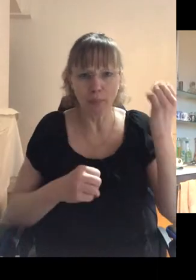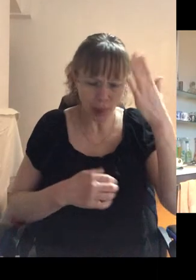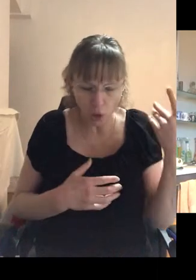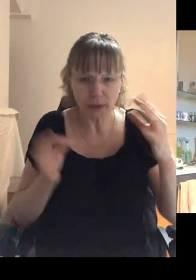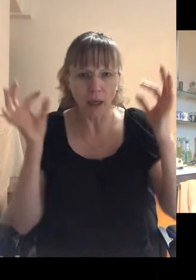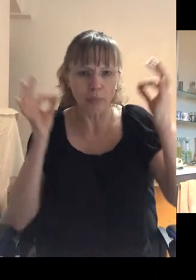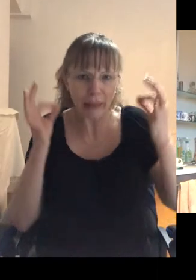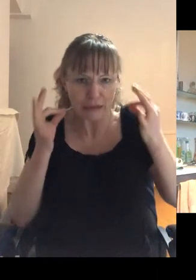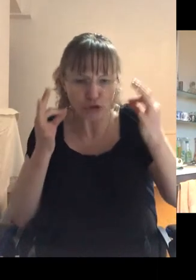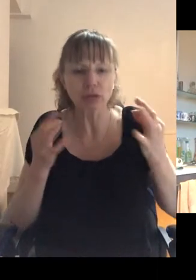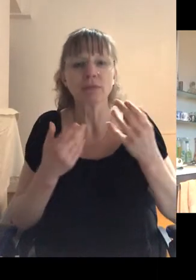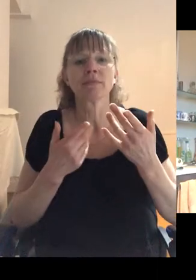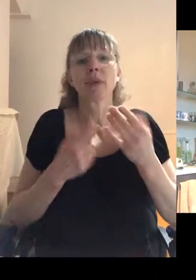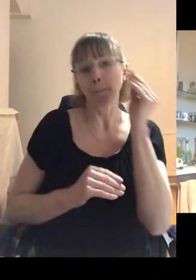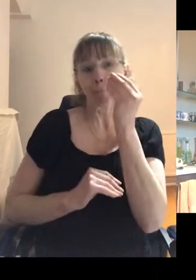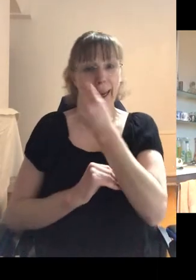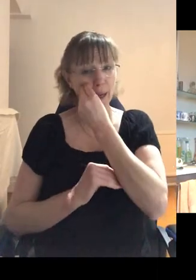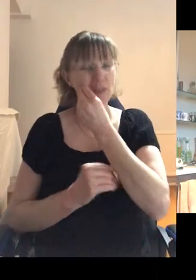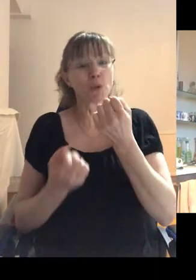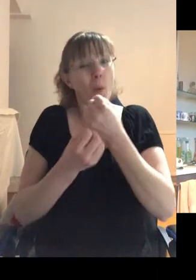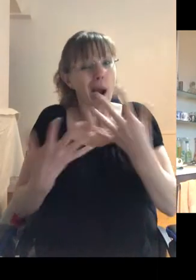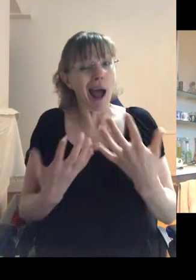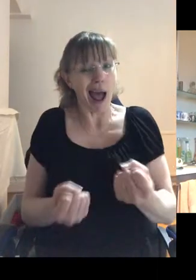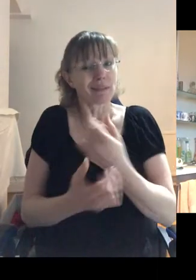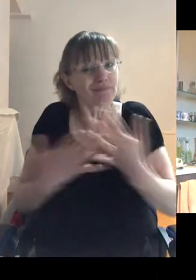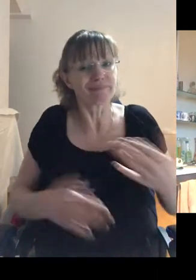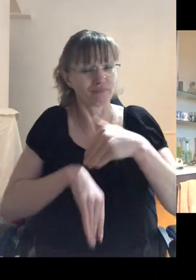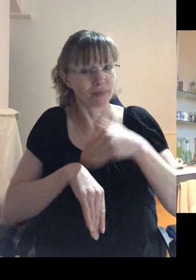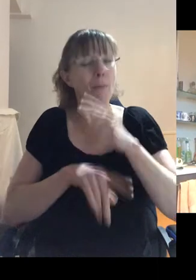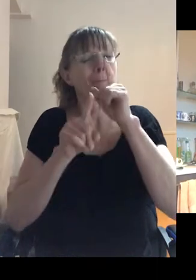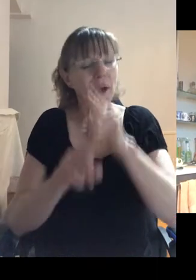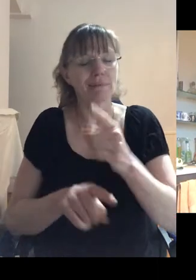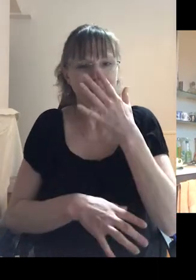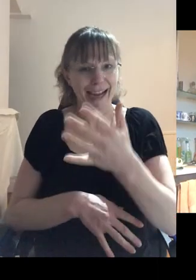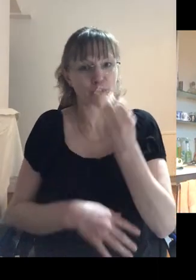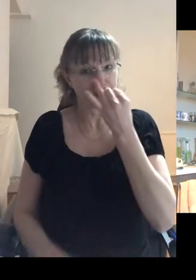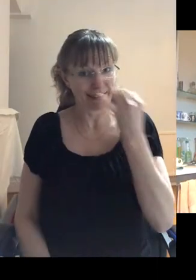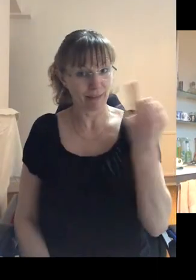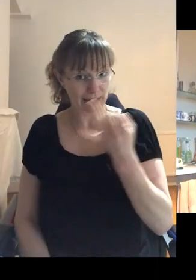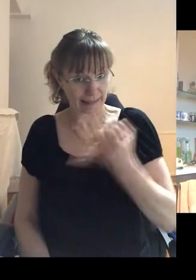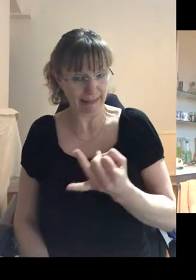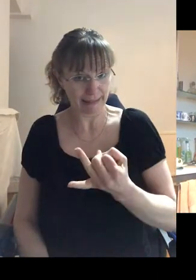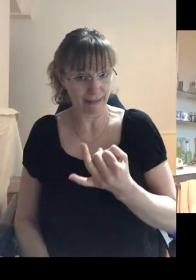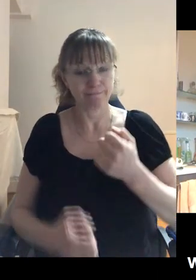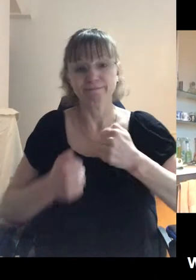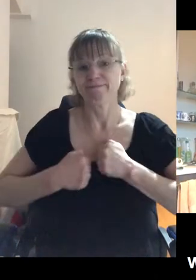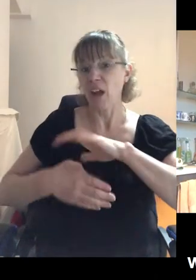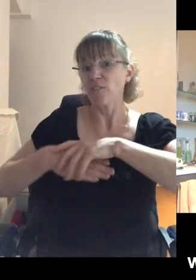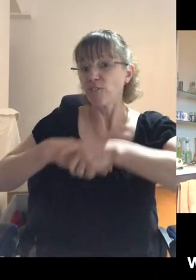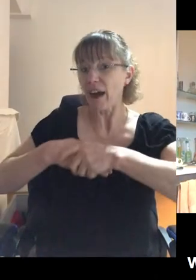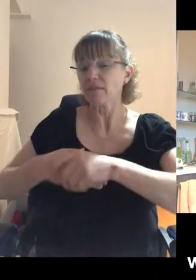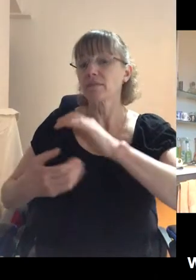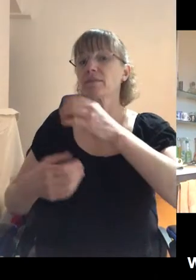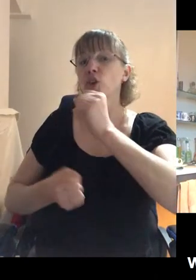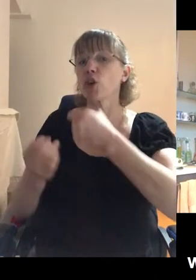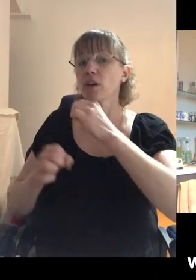trouble. Uh, but then at the age of 17, I find that I found out from one of my goth friends who was going